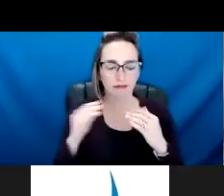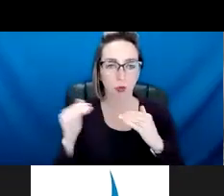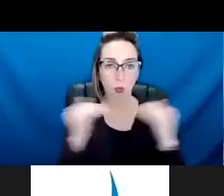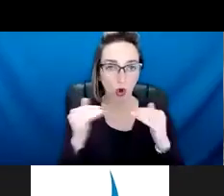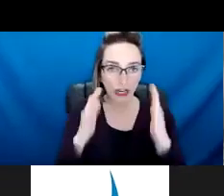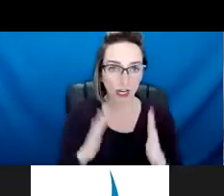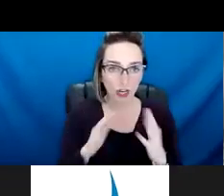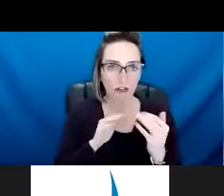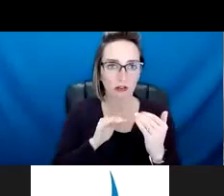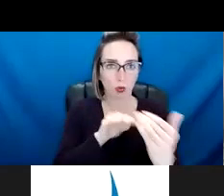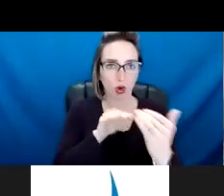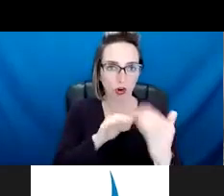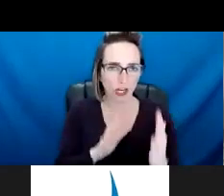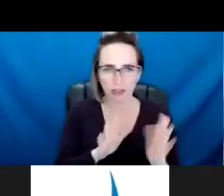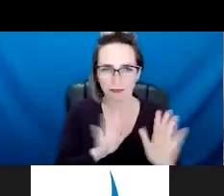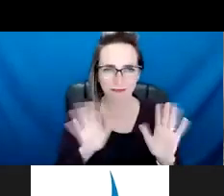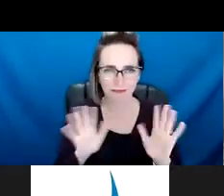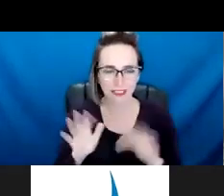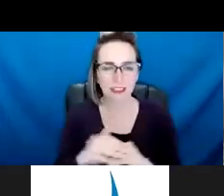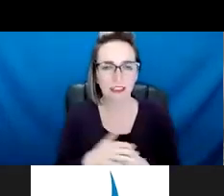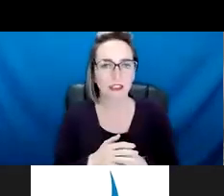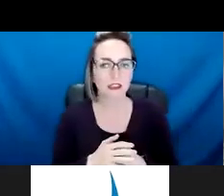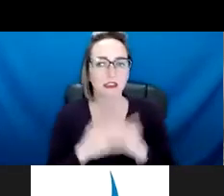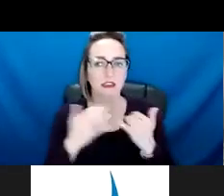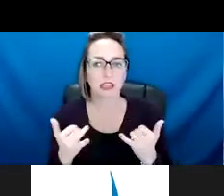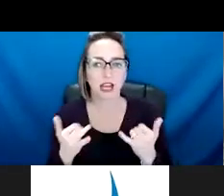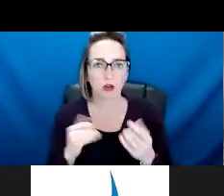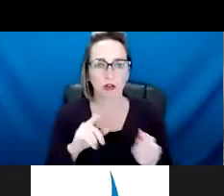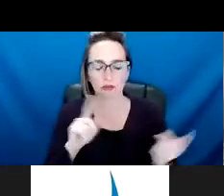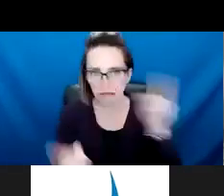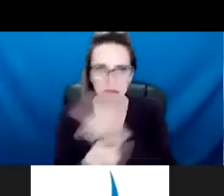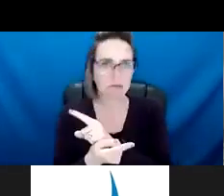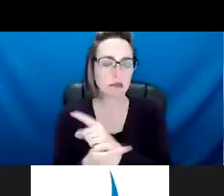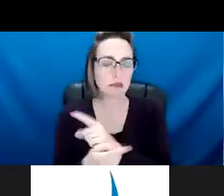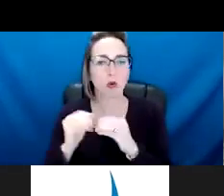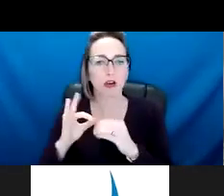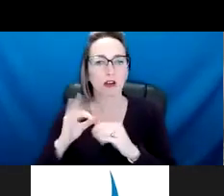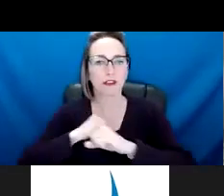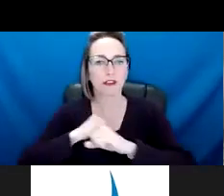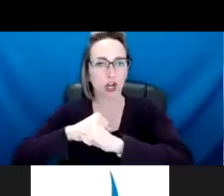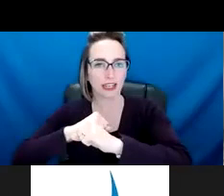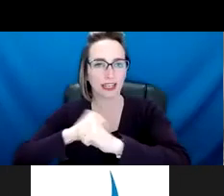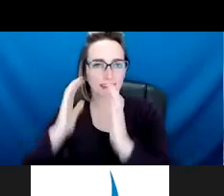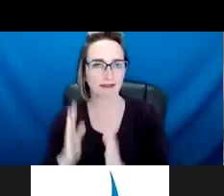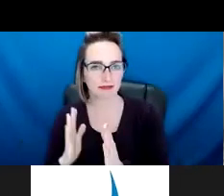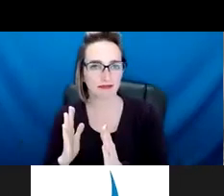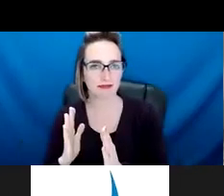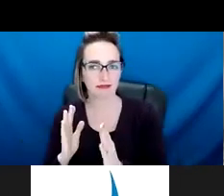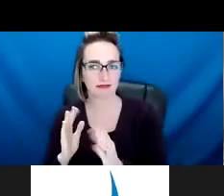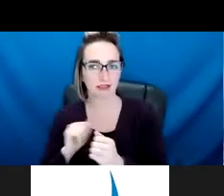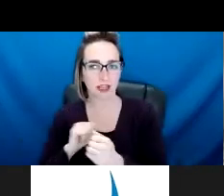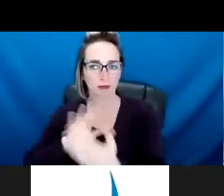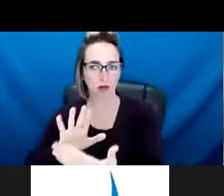Um, you know, we're taking more of that mindset of the guard guardian mentality, um, um, trying to, uh,